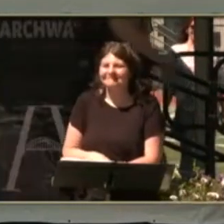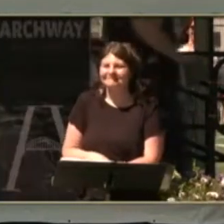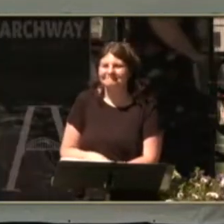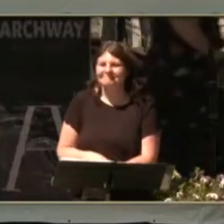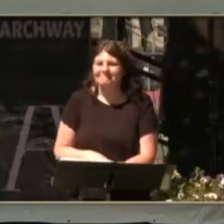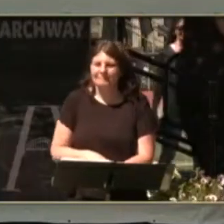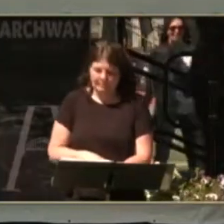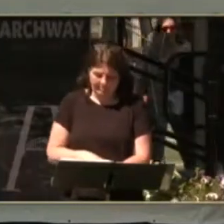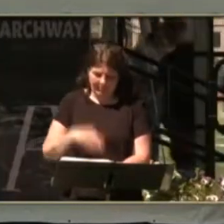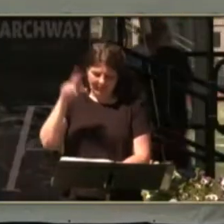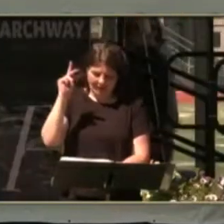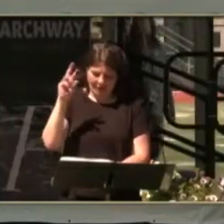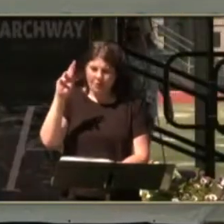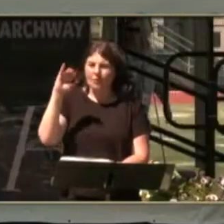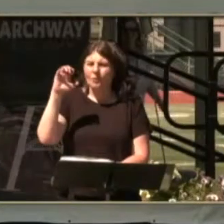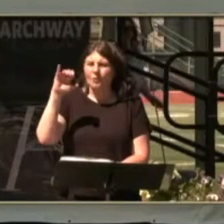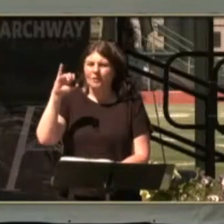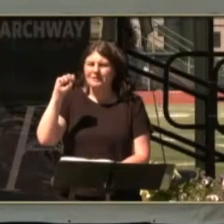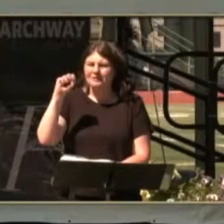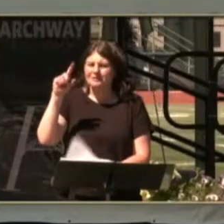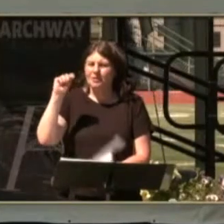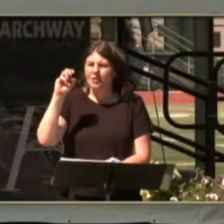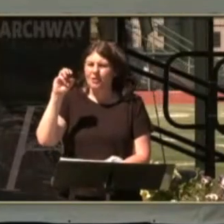Christopher Gaudet